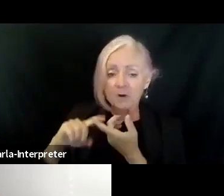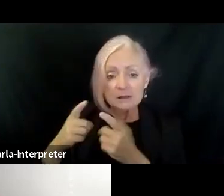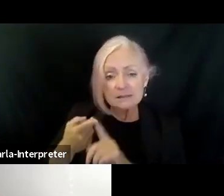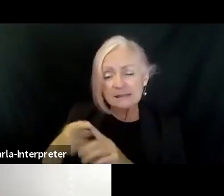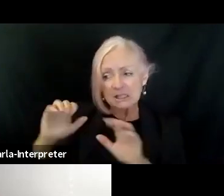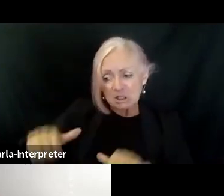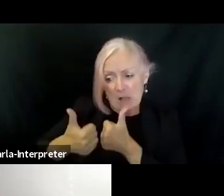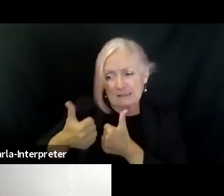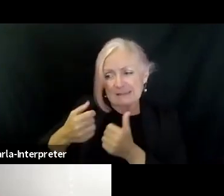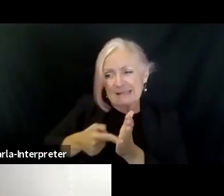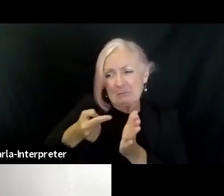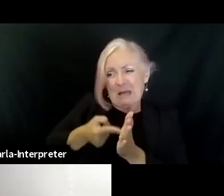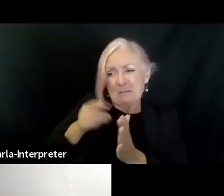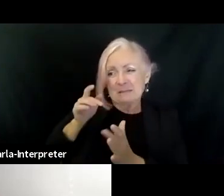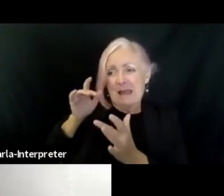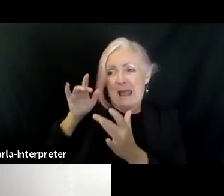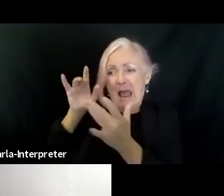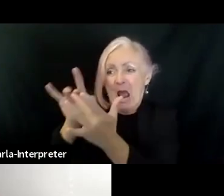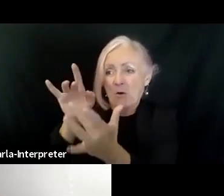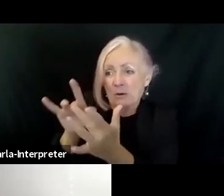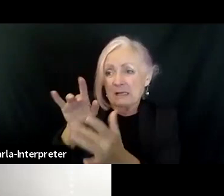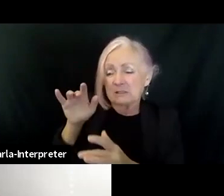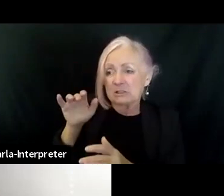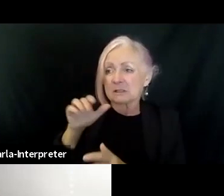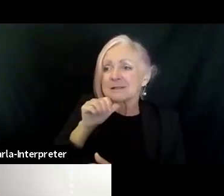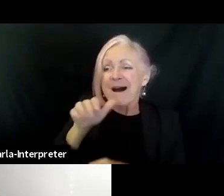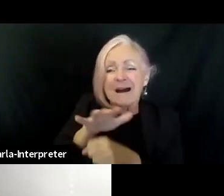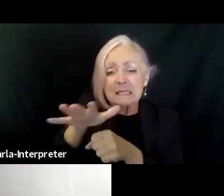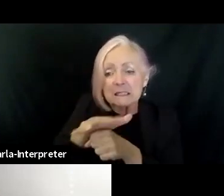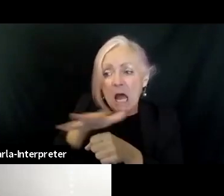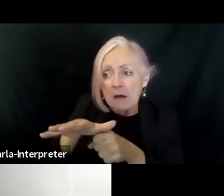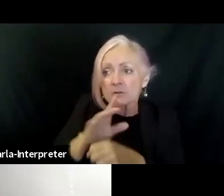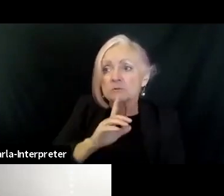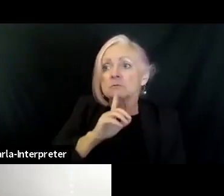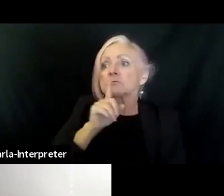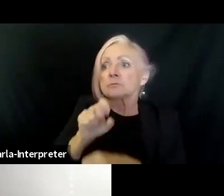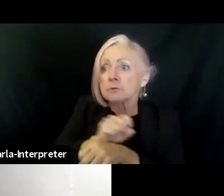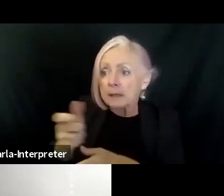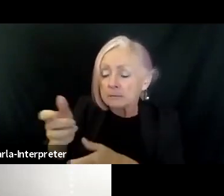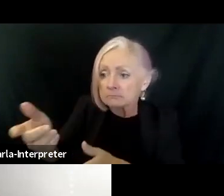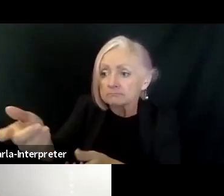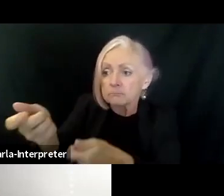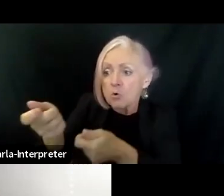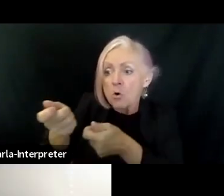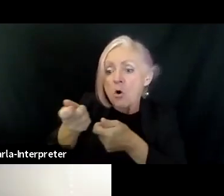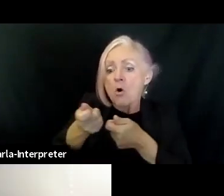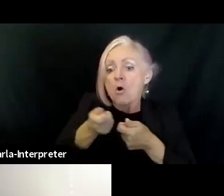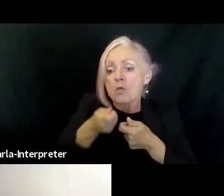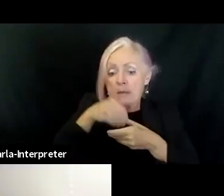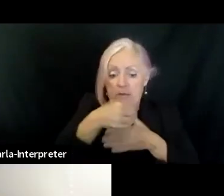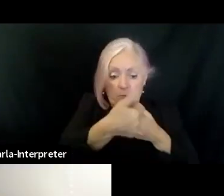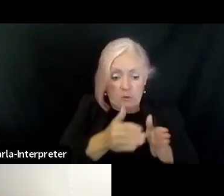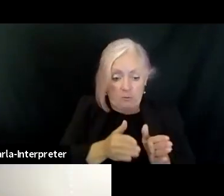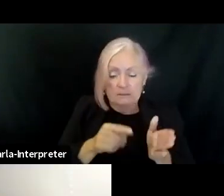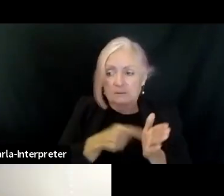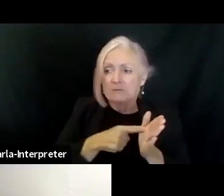outreach really isn't enough to get somebody into the room, right? Sometimes we have to change the shape